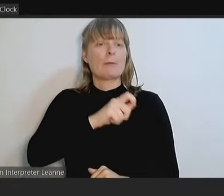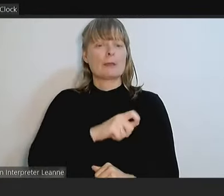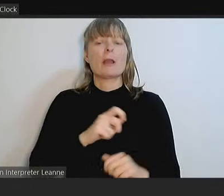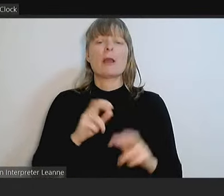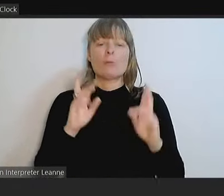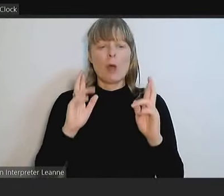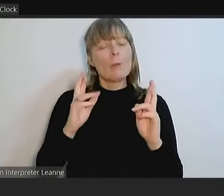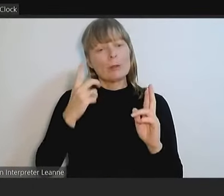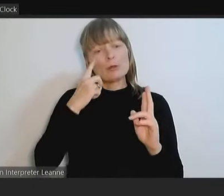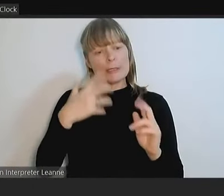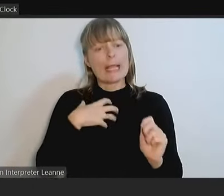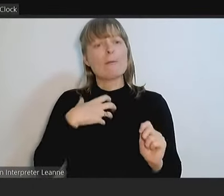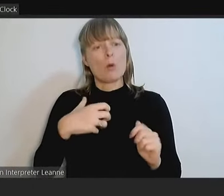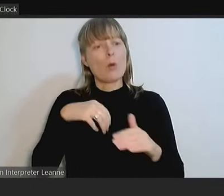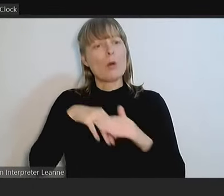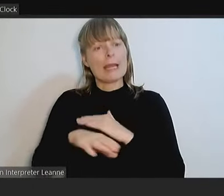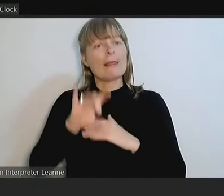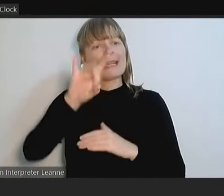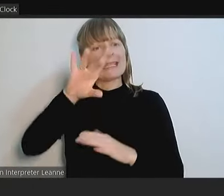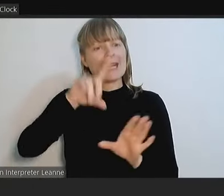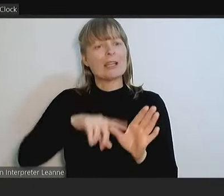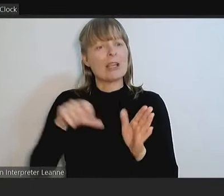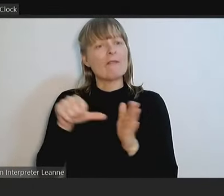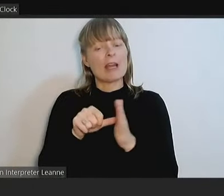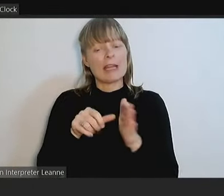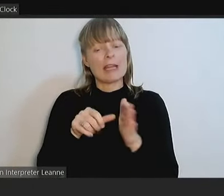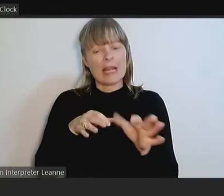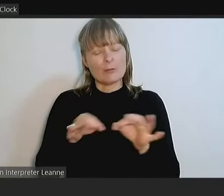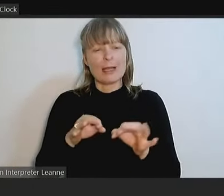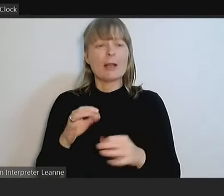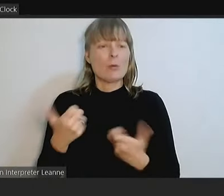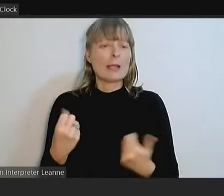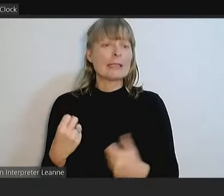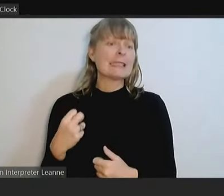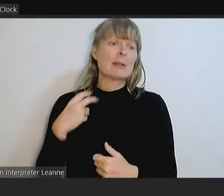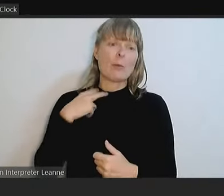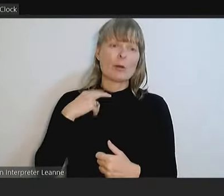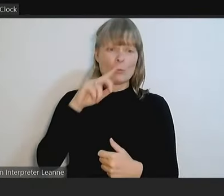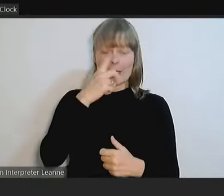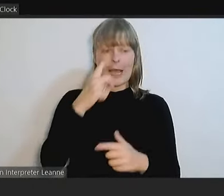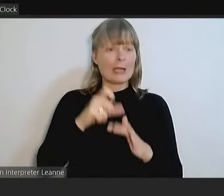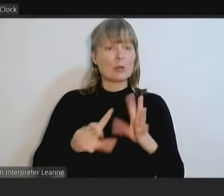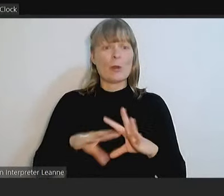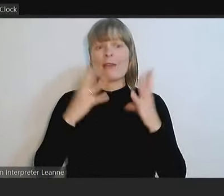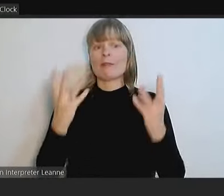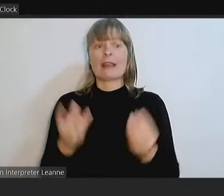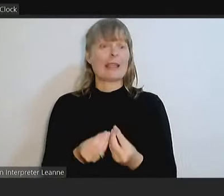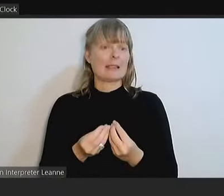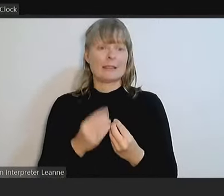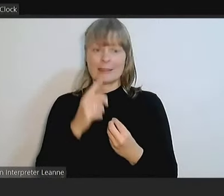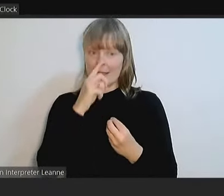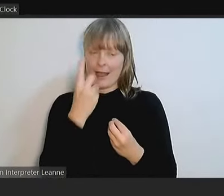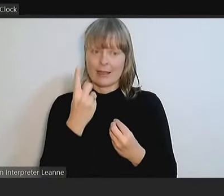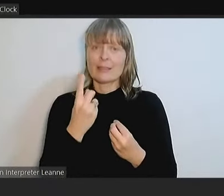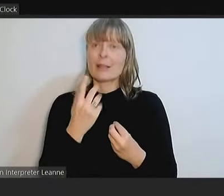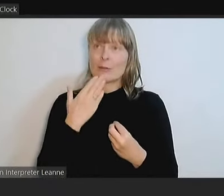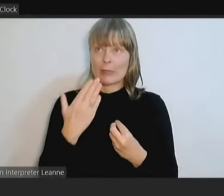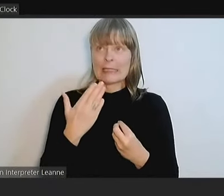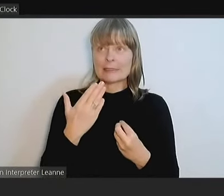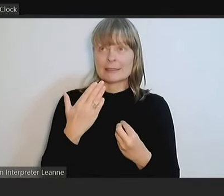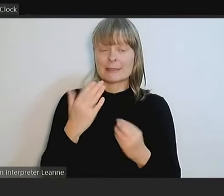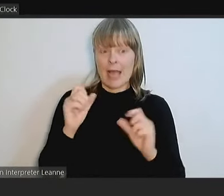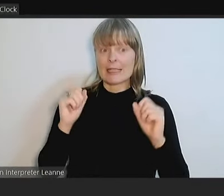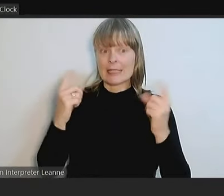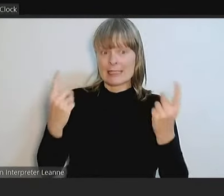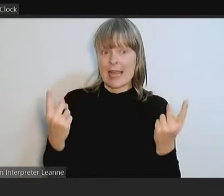like us are disappointed that we can't deliver on every piece of infrastructure we'd like to deliver. Please understand that what we want to do